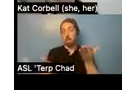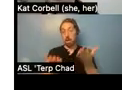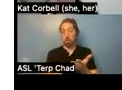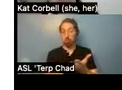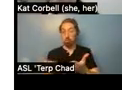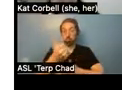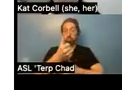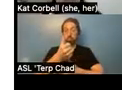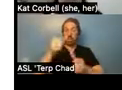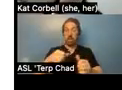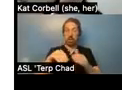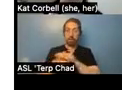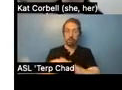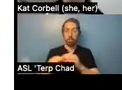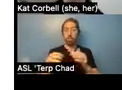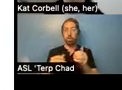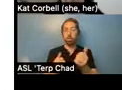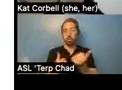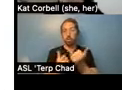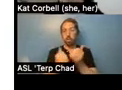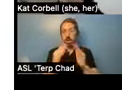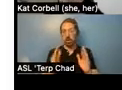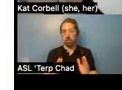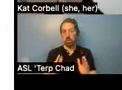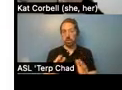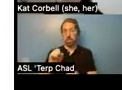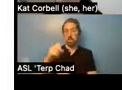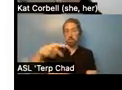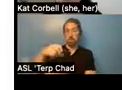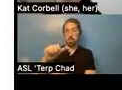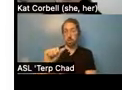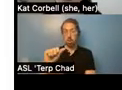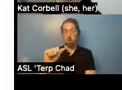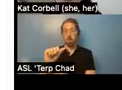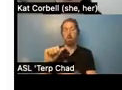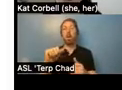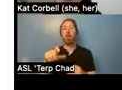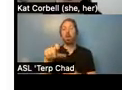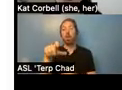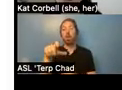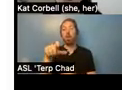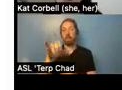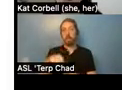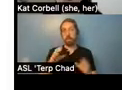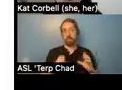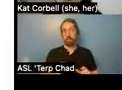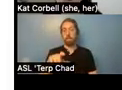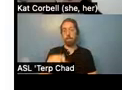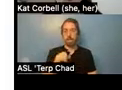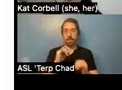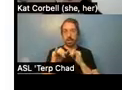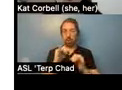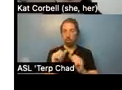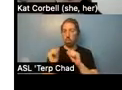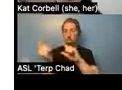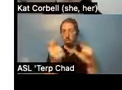SPOA guarantees the consumer will be interviewed by all SPOA referred housing providers. SPOA will significantly expand